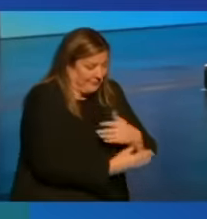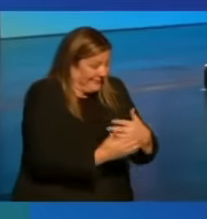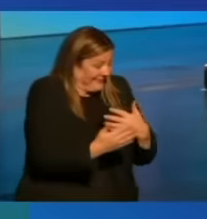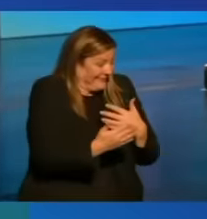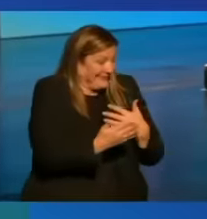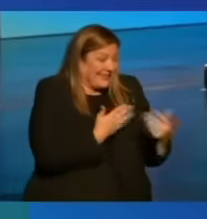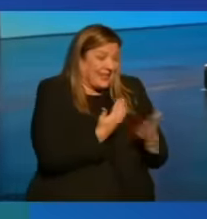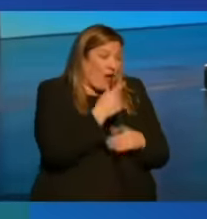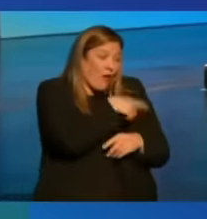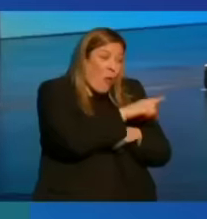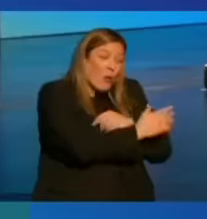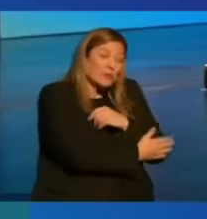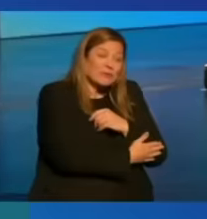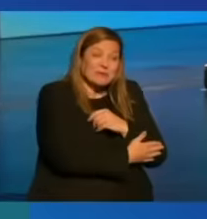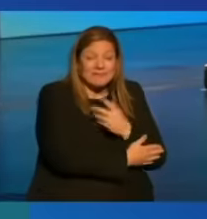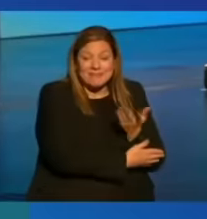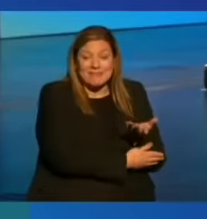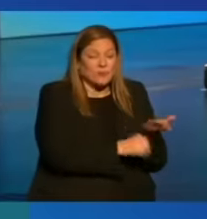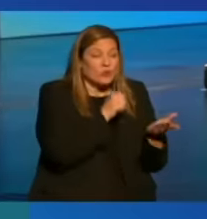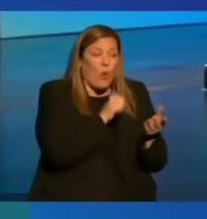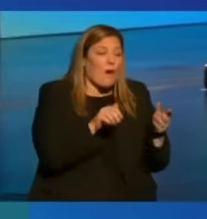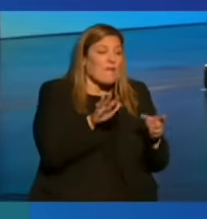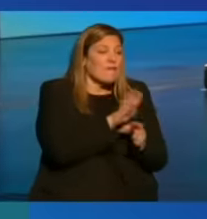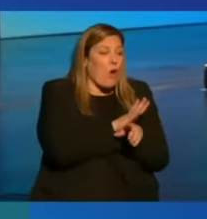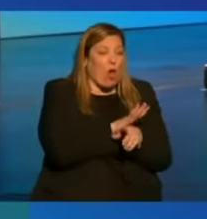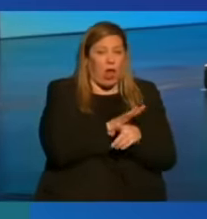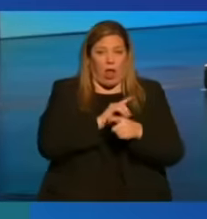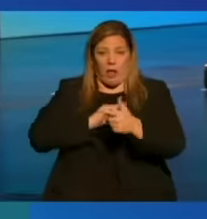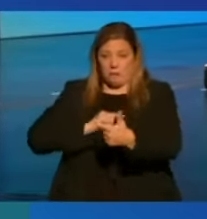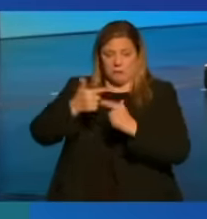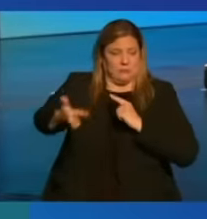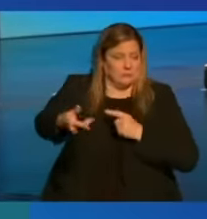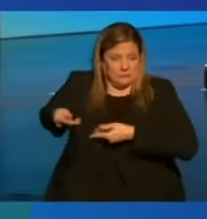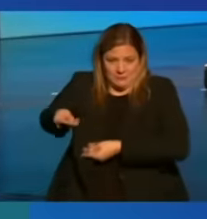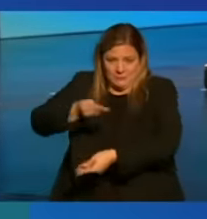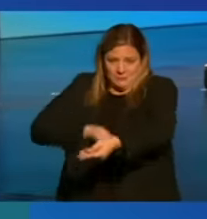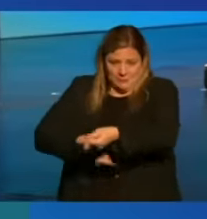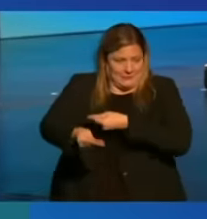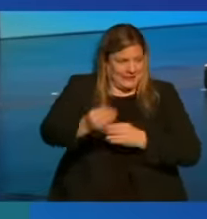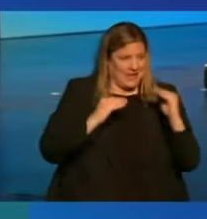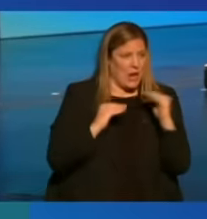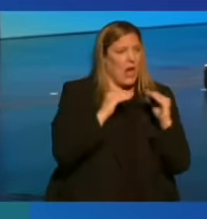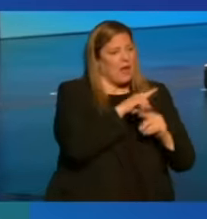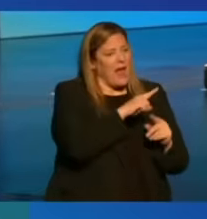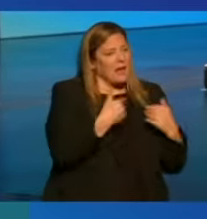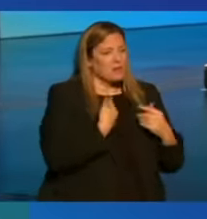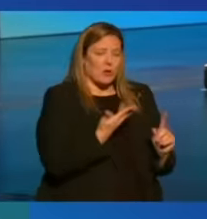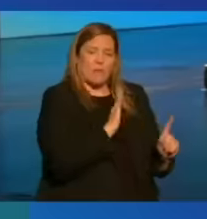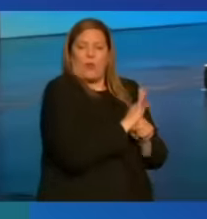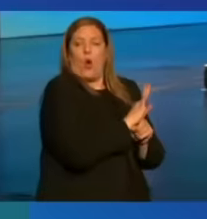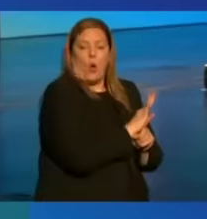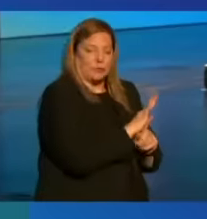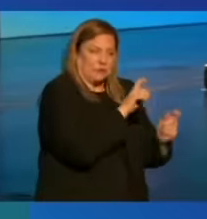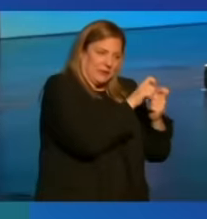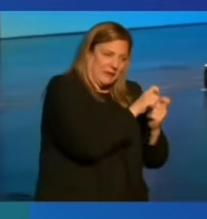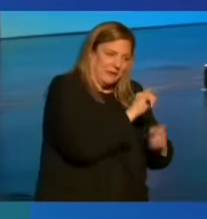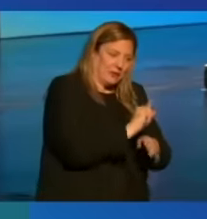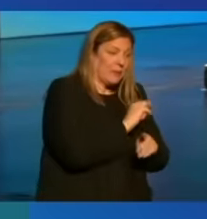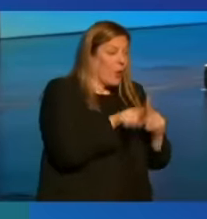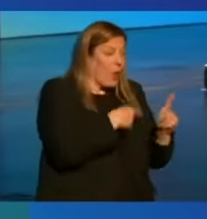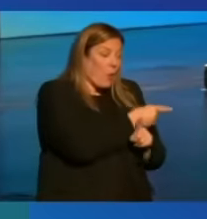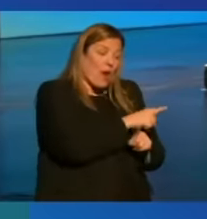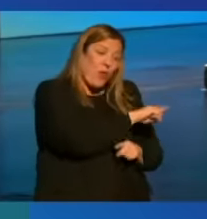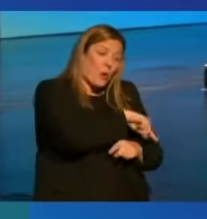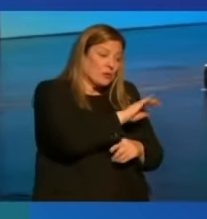poor countries don't completely reciprocate, they're allowed to protect some of their own infant industries. But once those